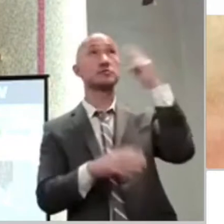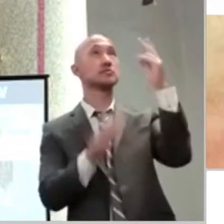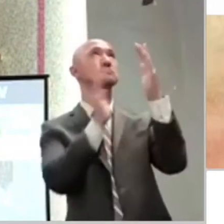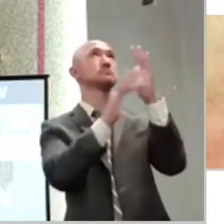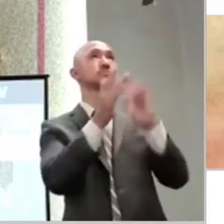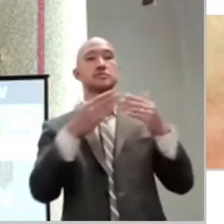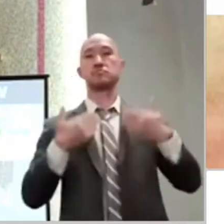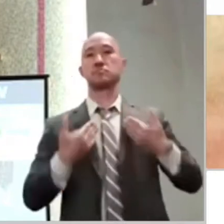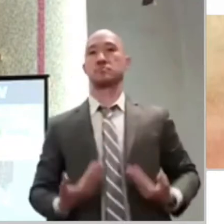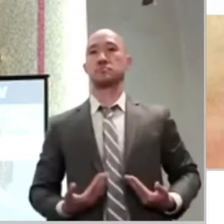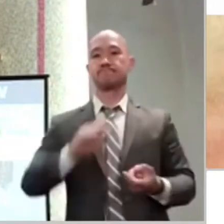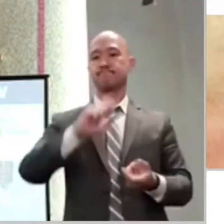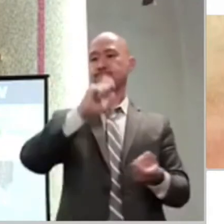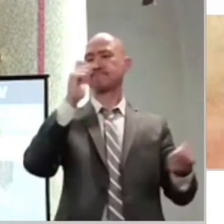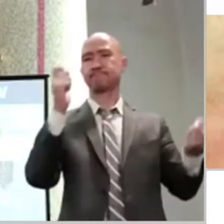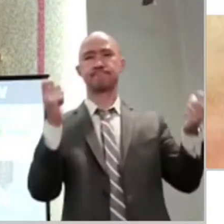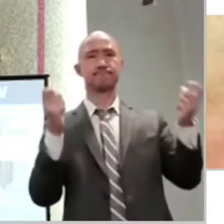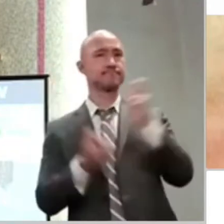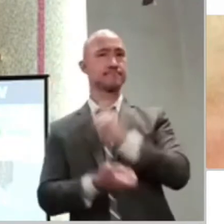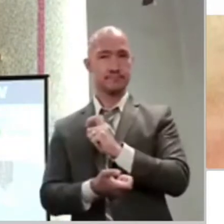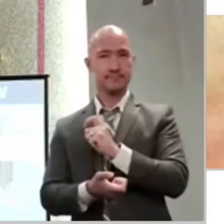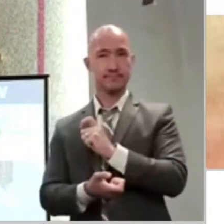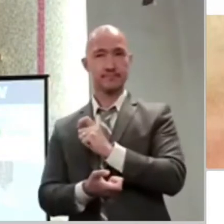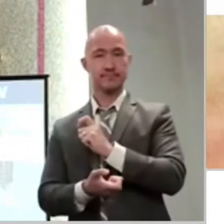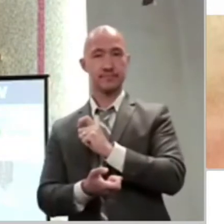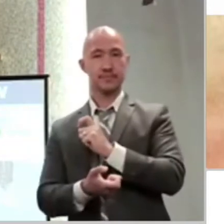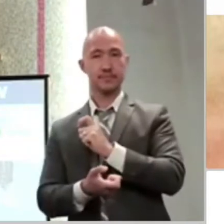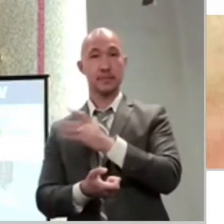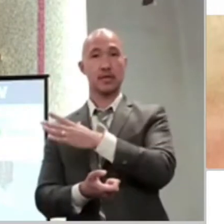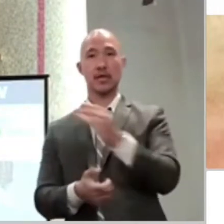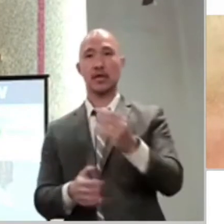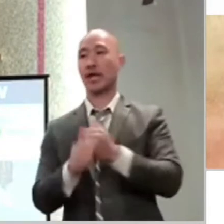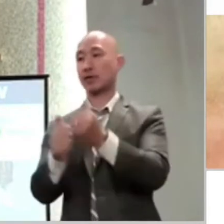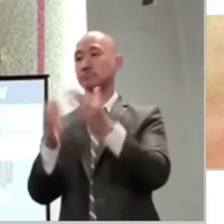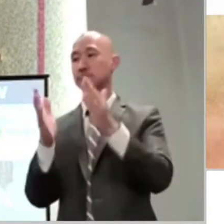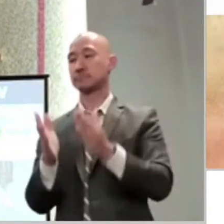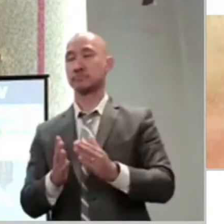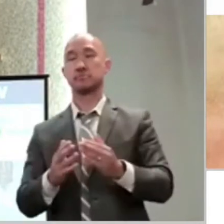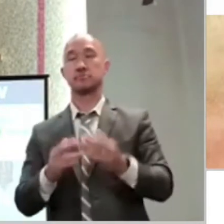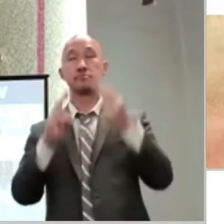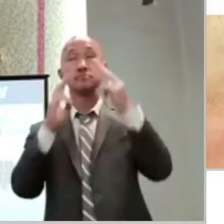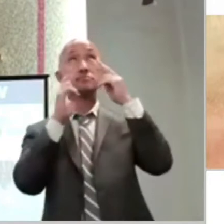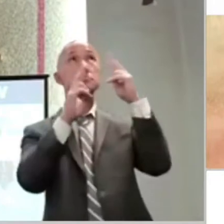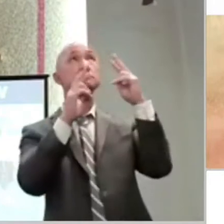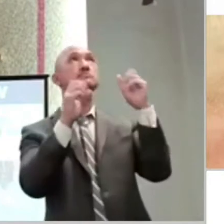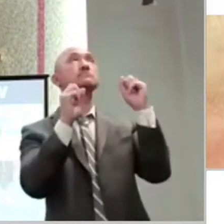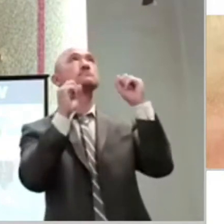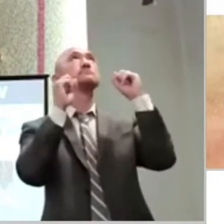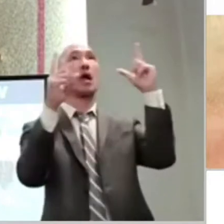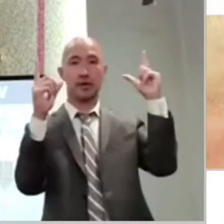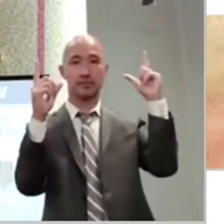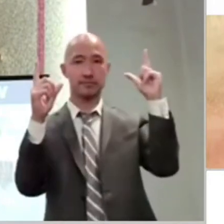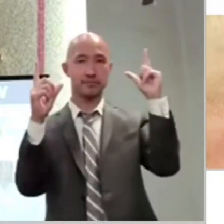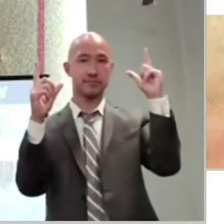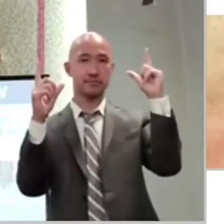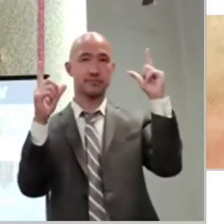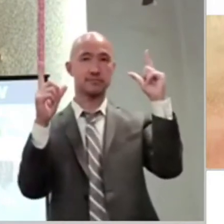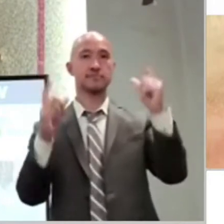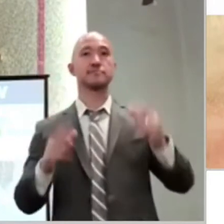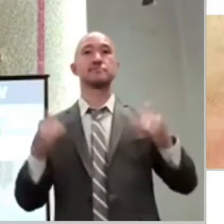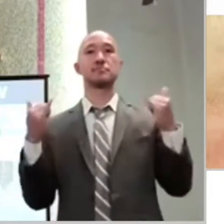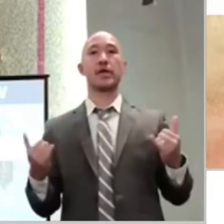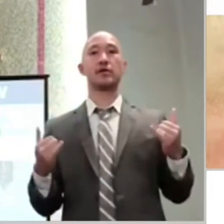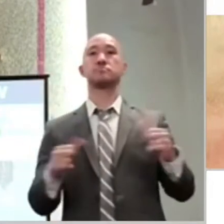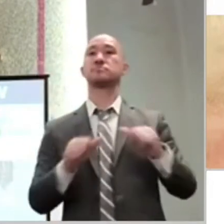having seen a whole other aspect that their physical eyes had not noticed before. So the story picks up